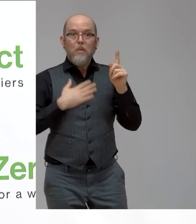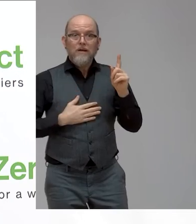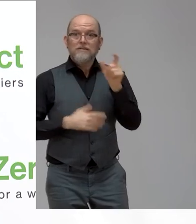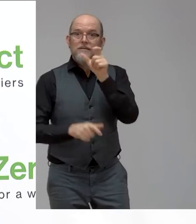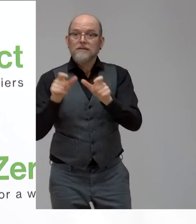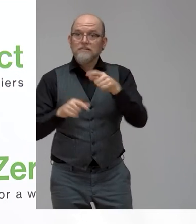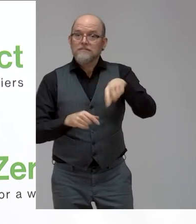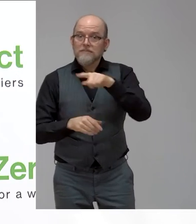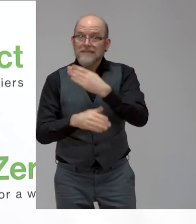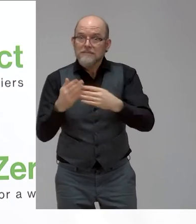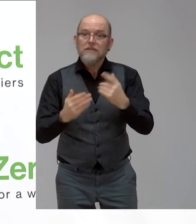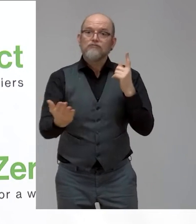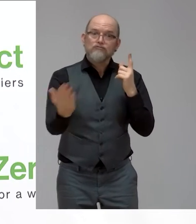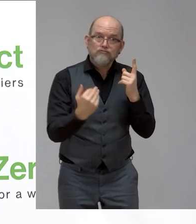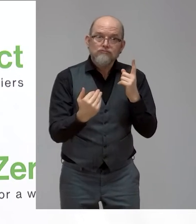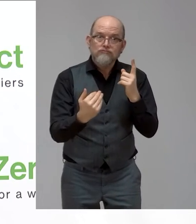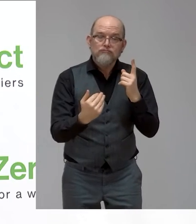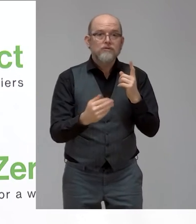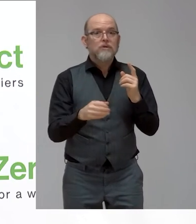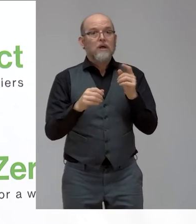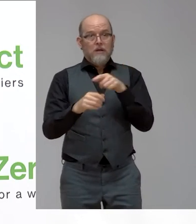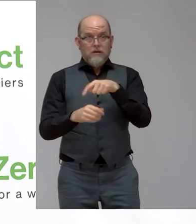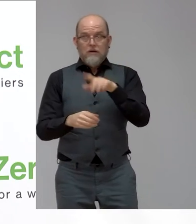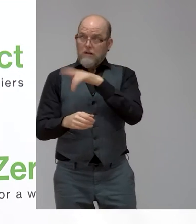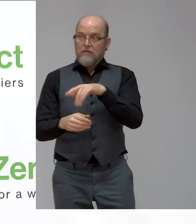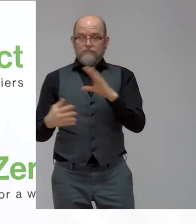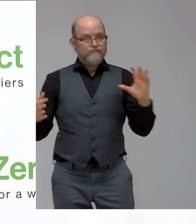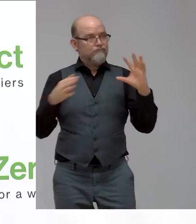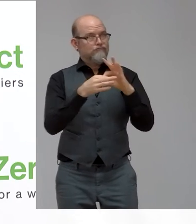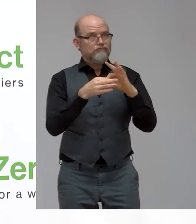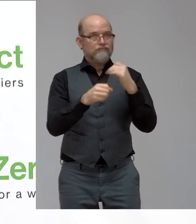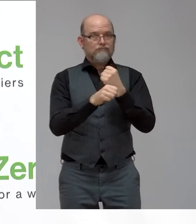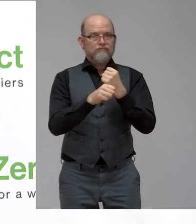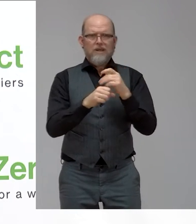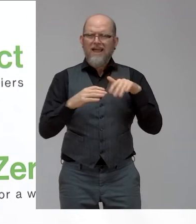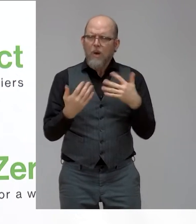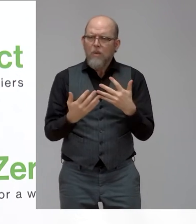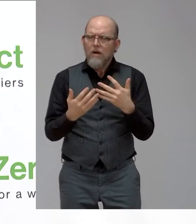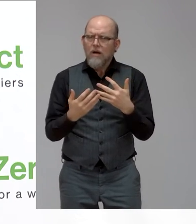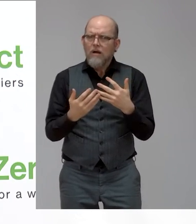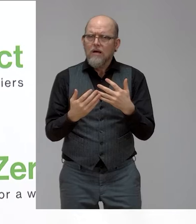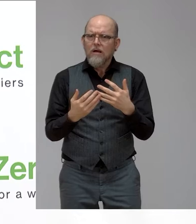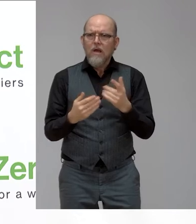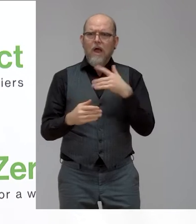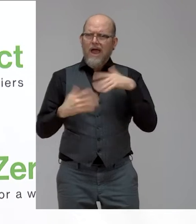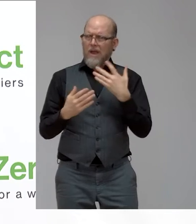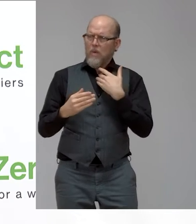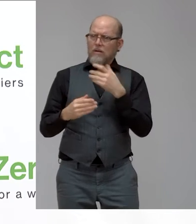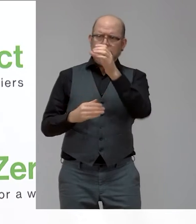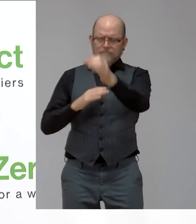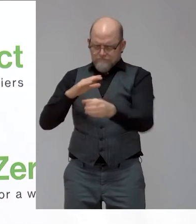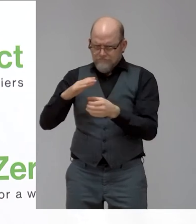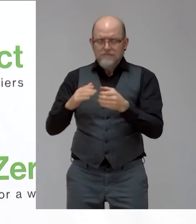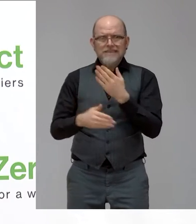matched with the right candidates. Now going back to how we recruit, our recruiters have two main principles in